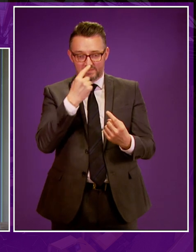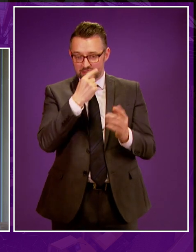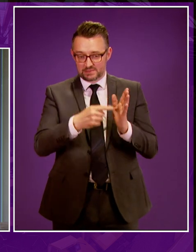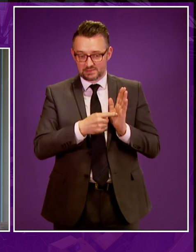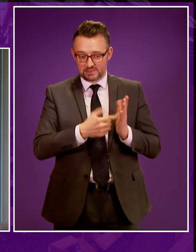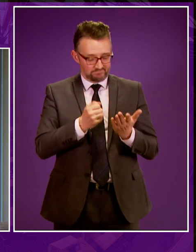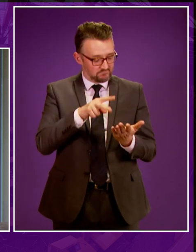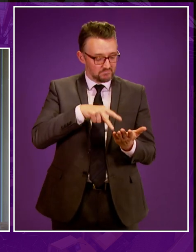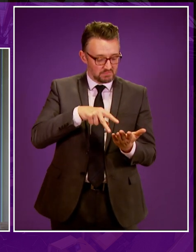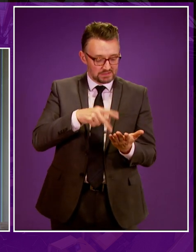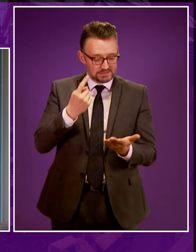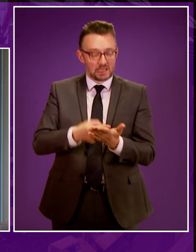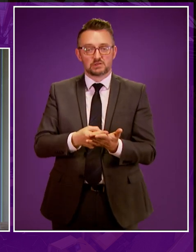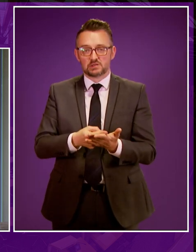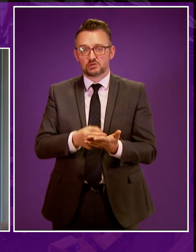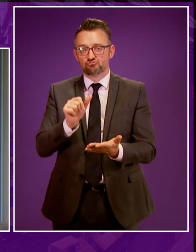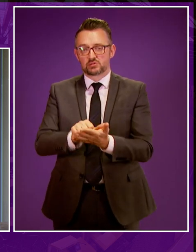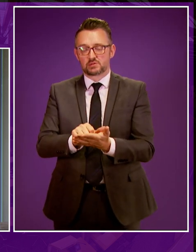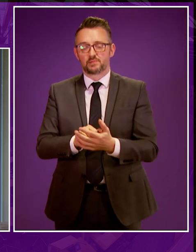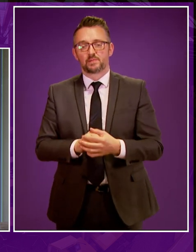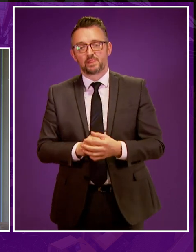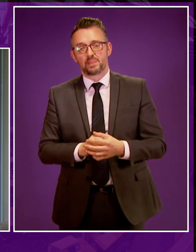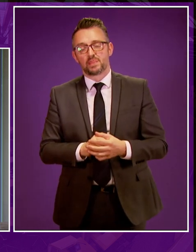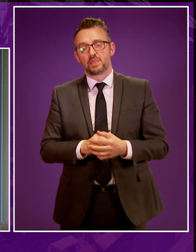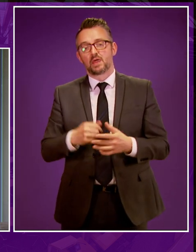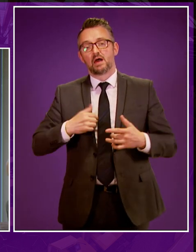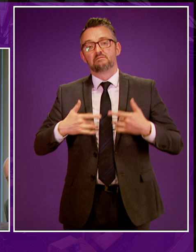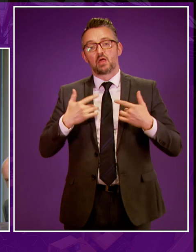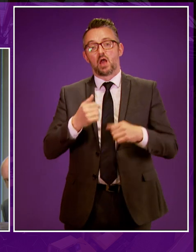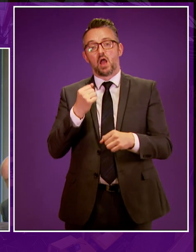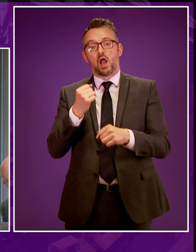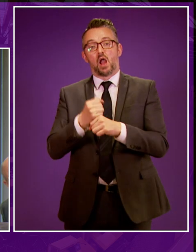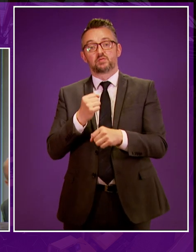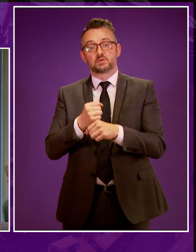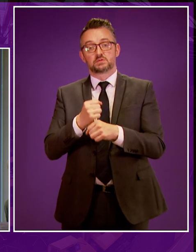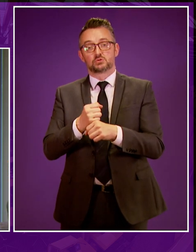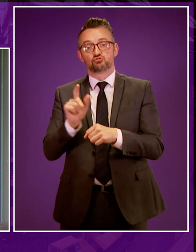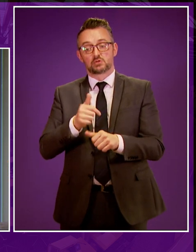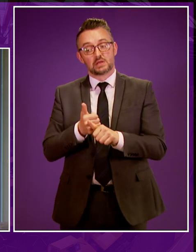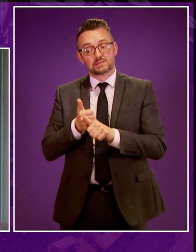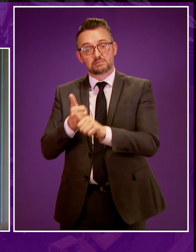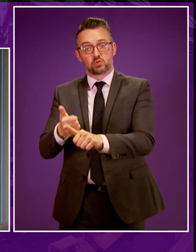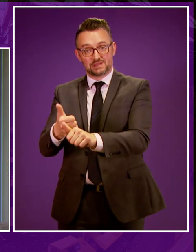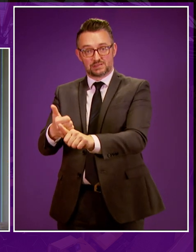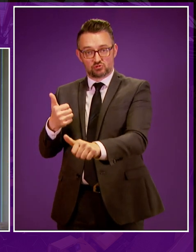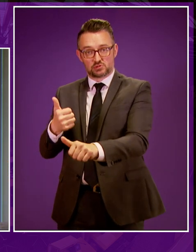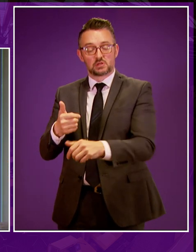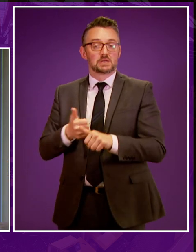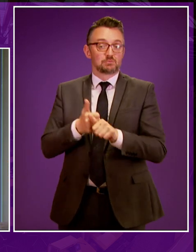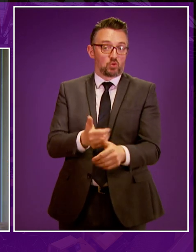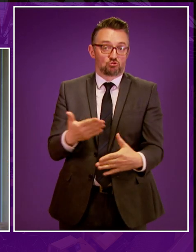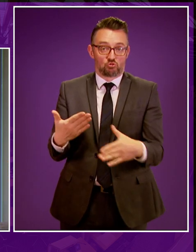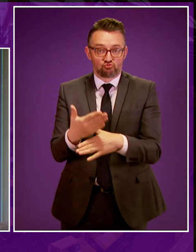presented to them. However, I believe it is also incumbent upon government to support our industries and the jobs associated with them